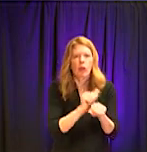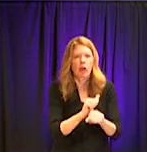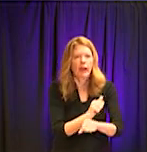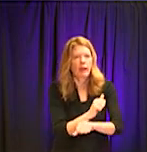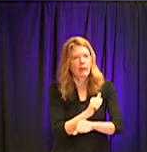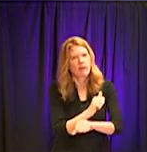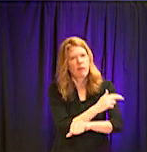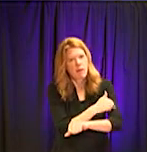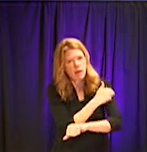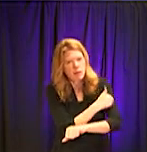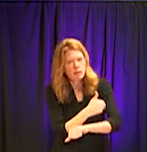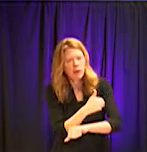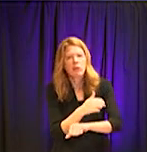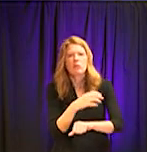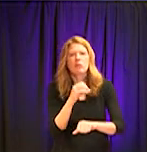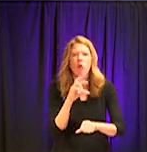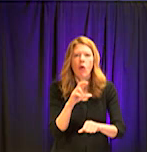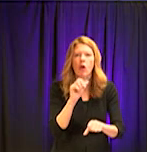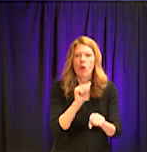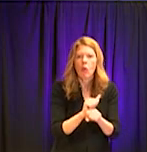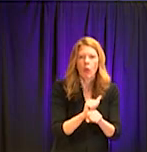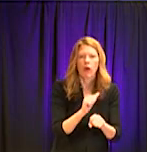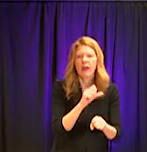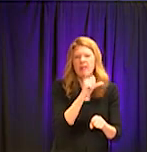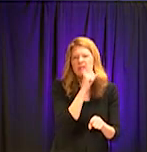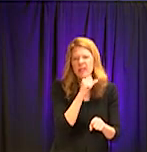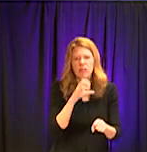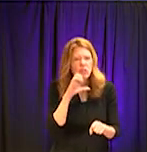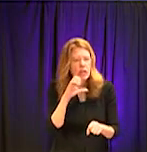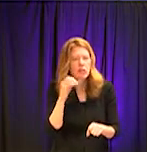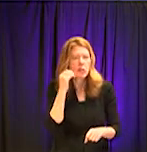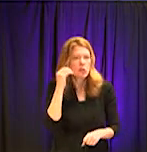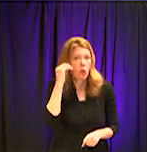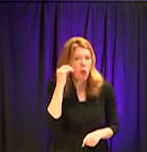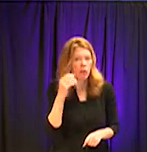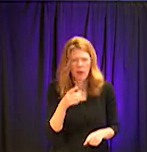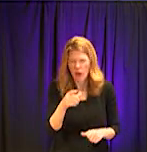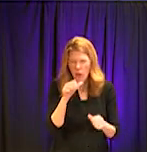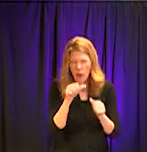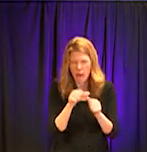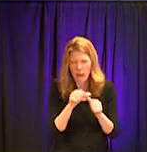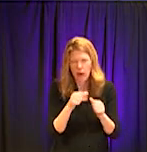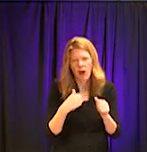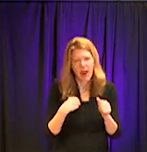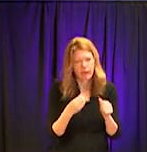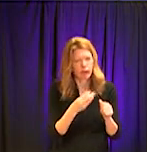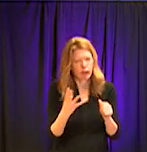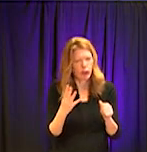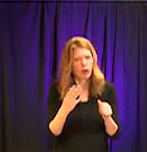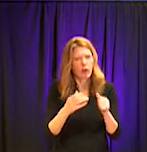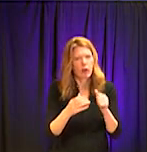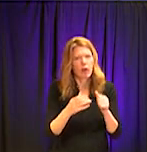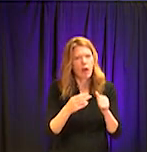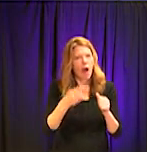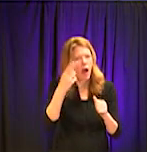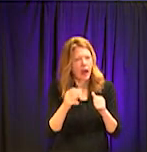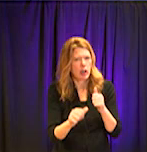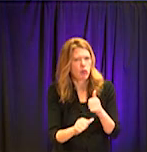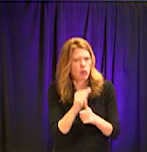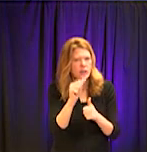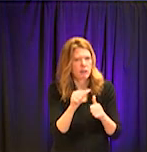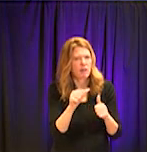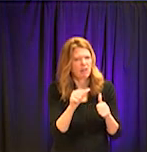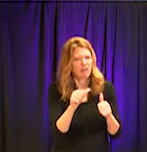are in senior citizen homes or some of the other high risk areas that we've already mentioned. Again, because of the limited number